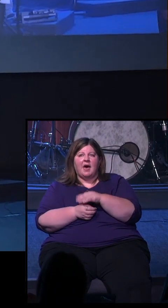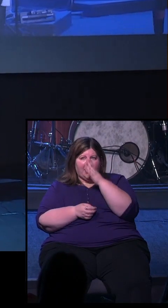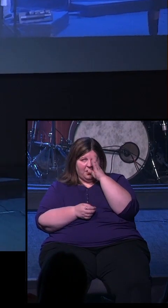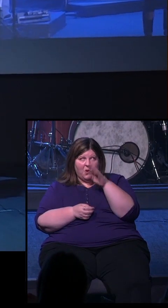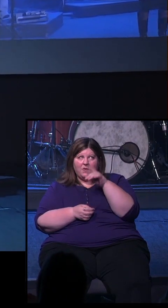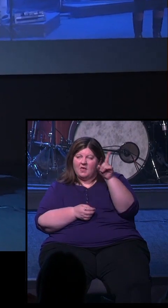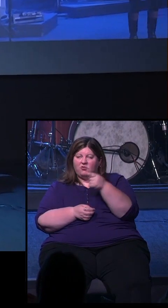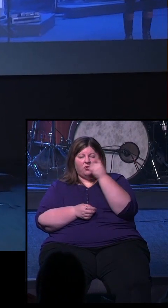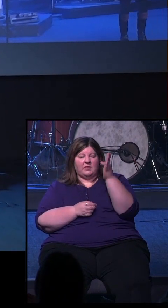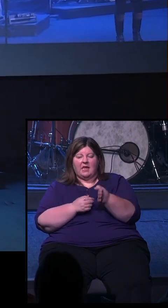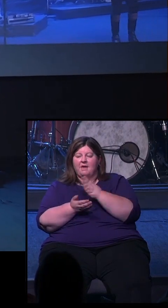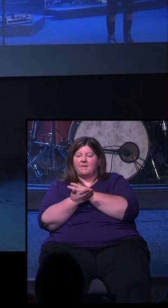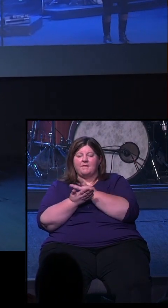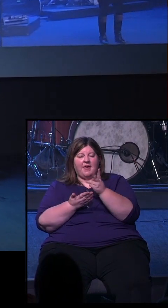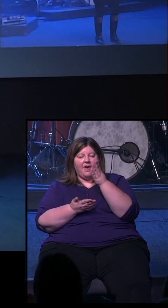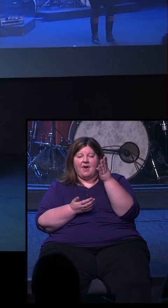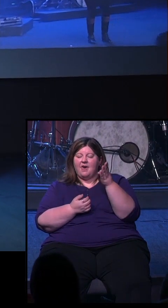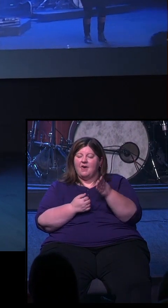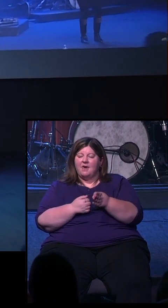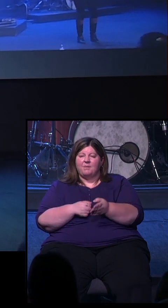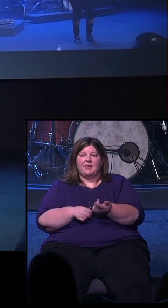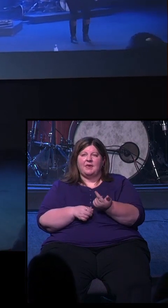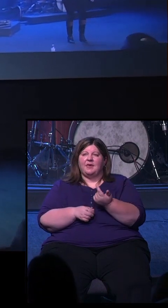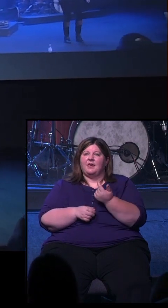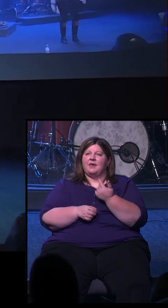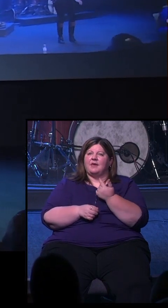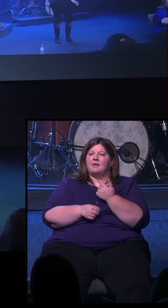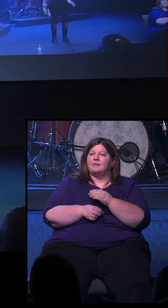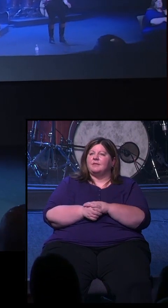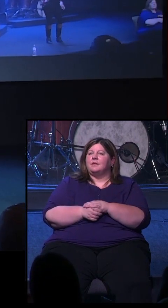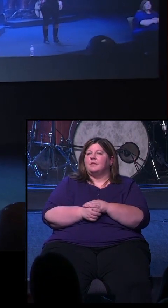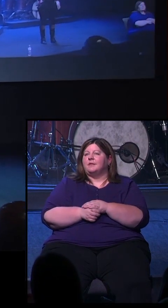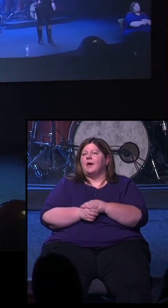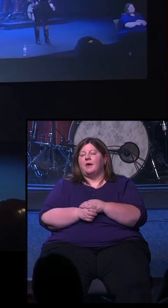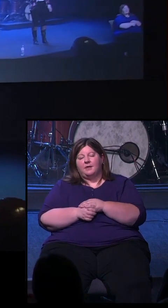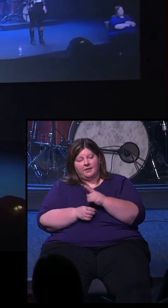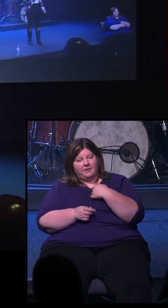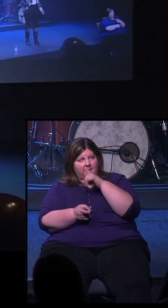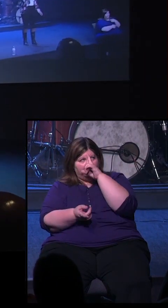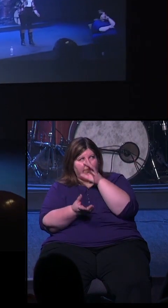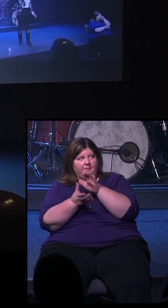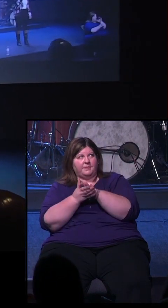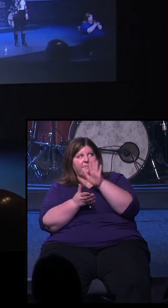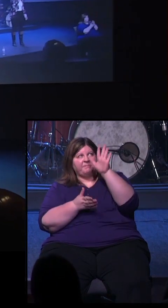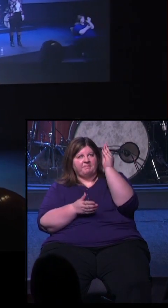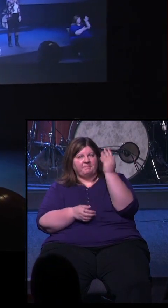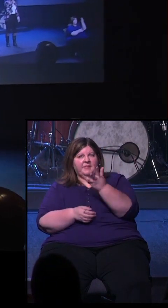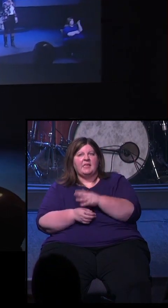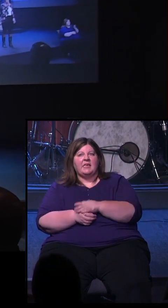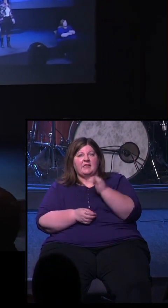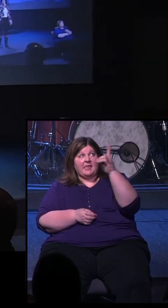so I know that you'll never fail me. I'll take you at your word.